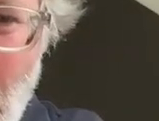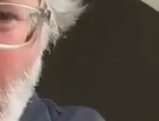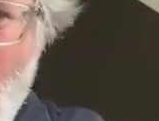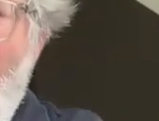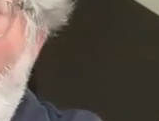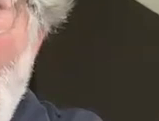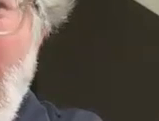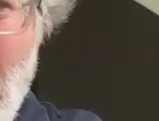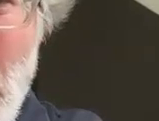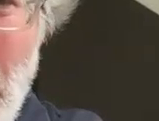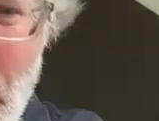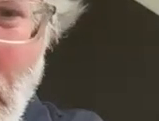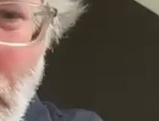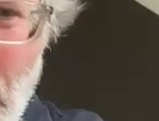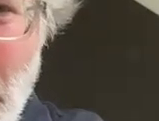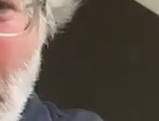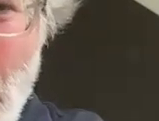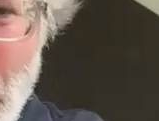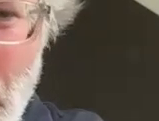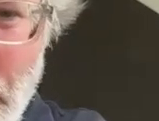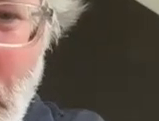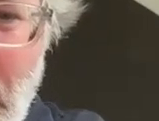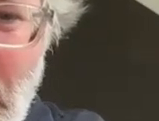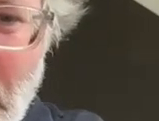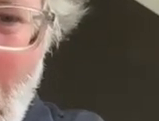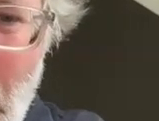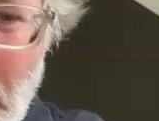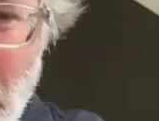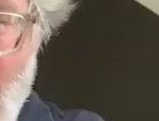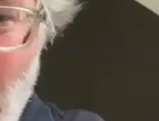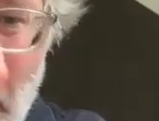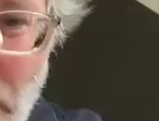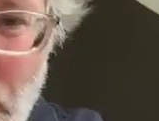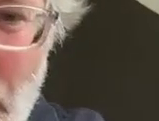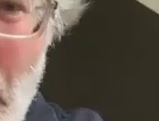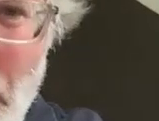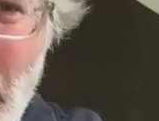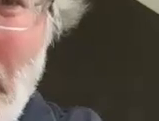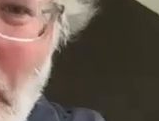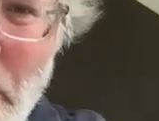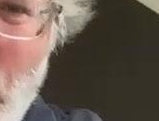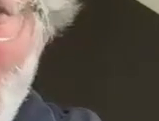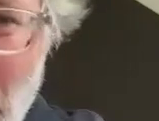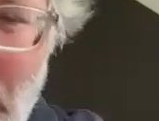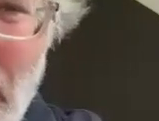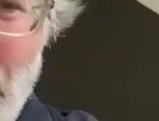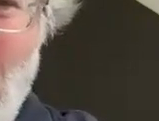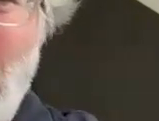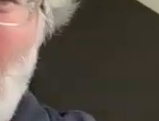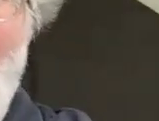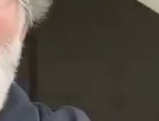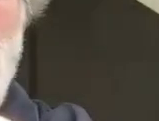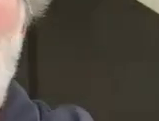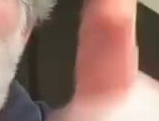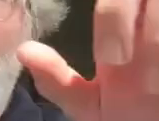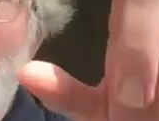we've got something in the q a already let's go in there so zoe's got a question you'll see that down at the bottom it says q a two thought bubbles type in your questions there and i'll try